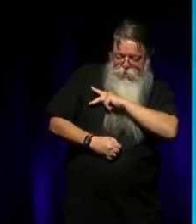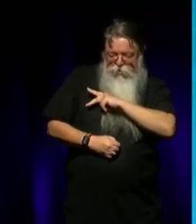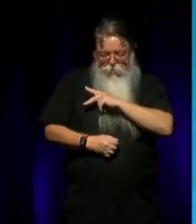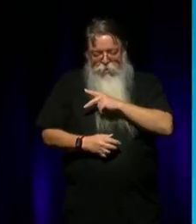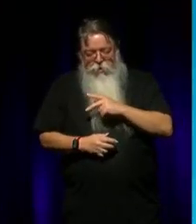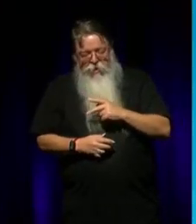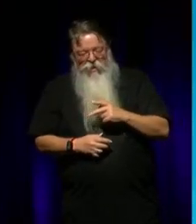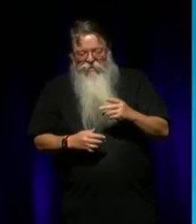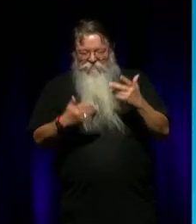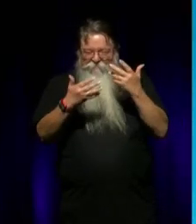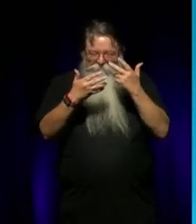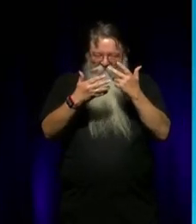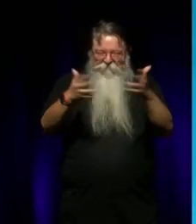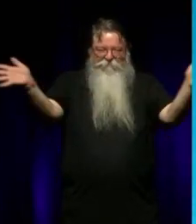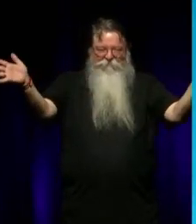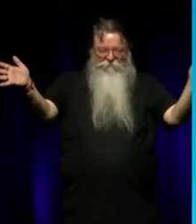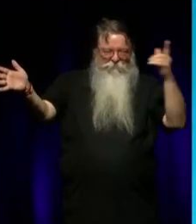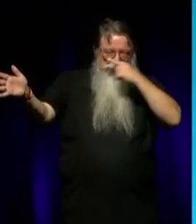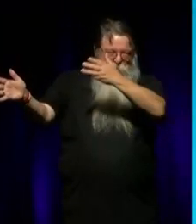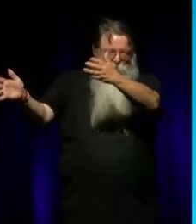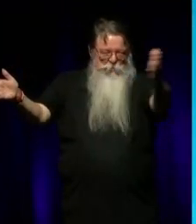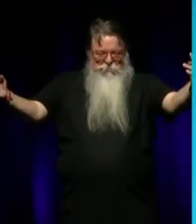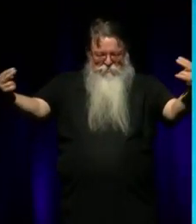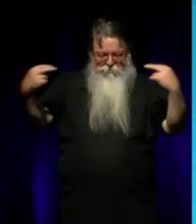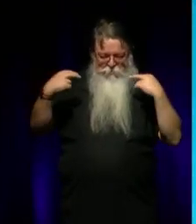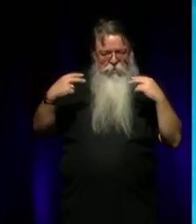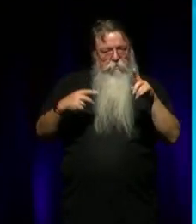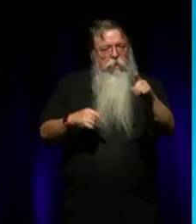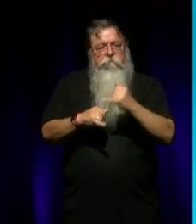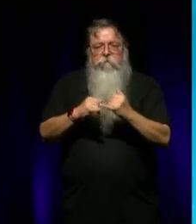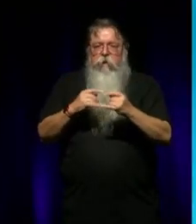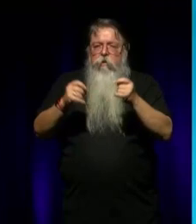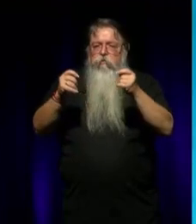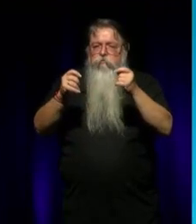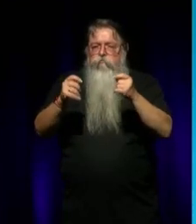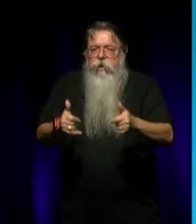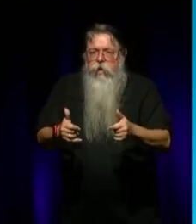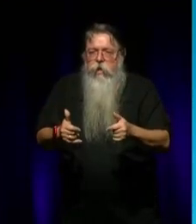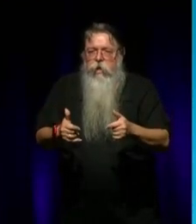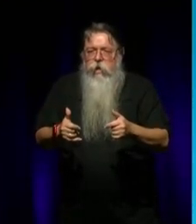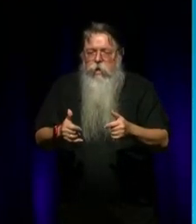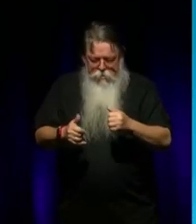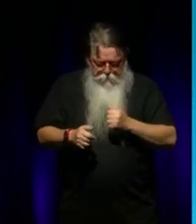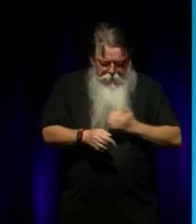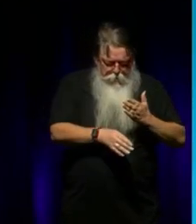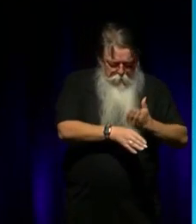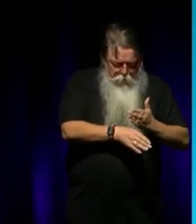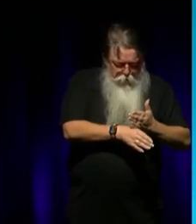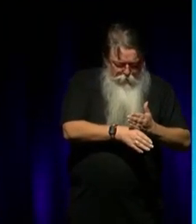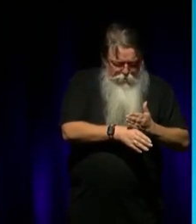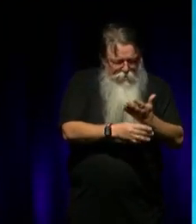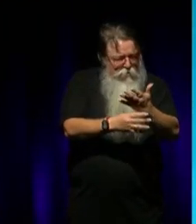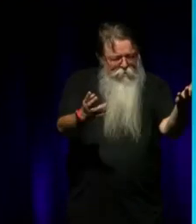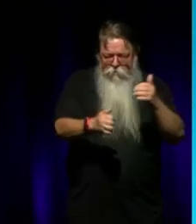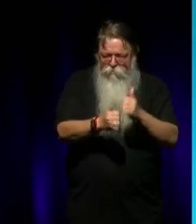because it's very rare to have your personal siblings, in your profession, you know. is really. You know,